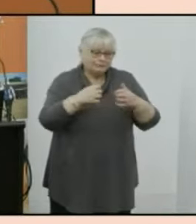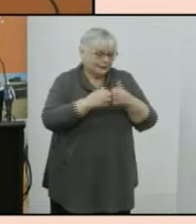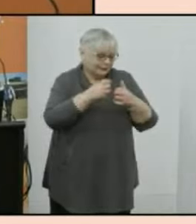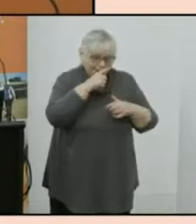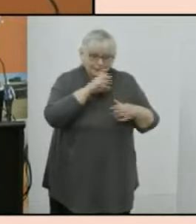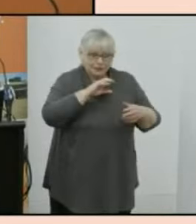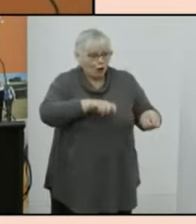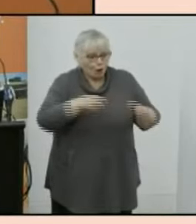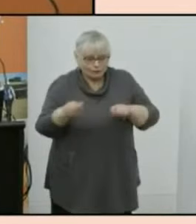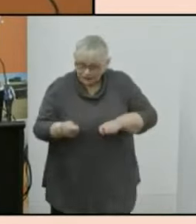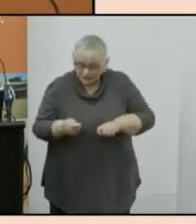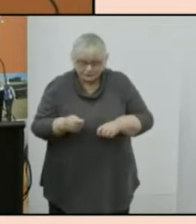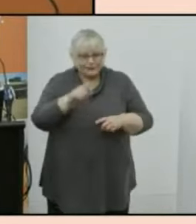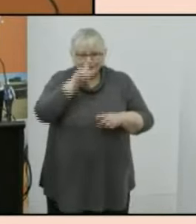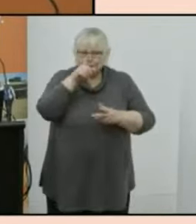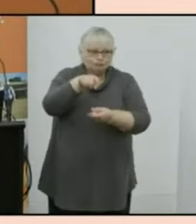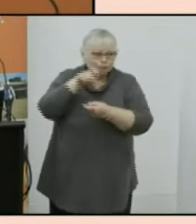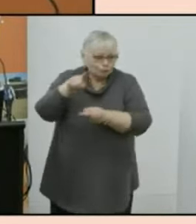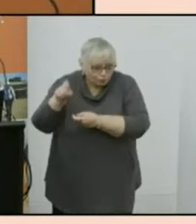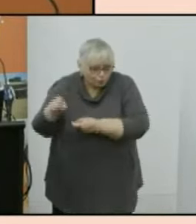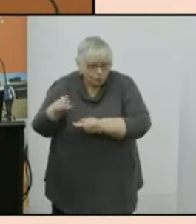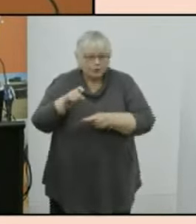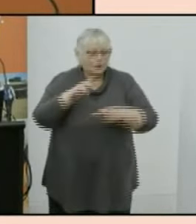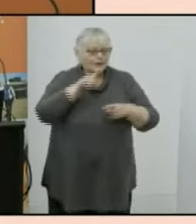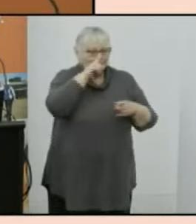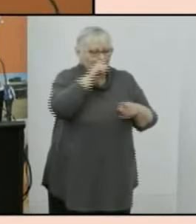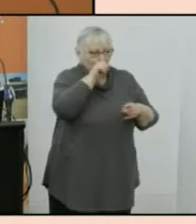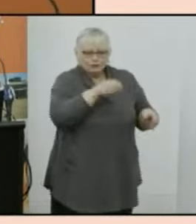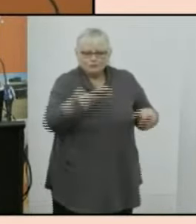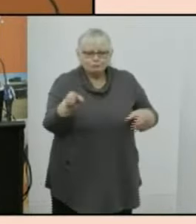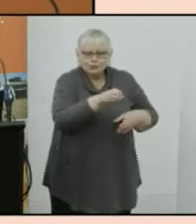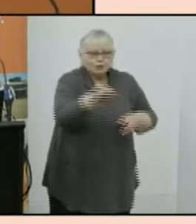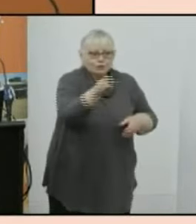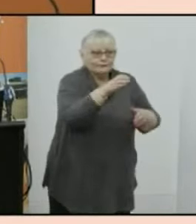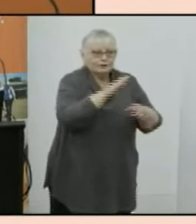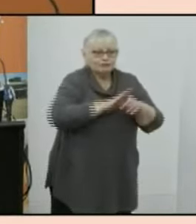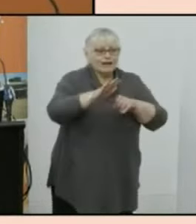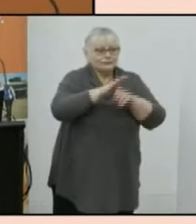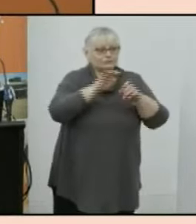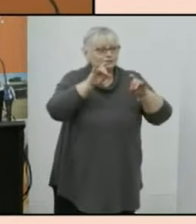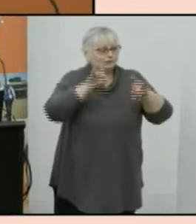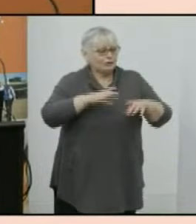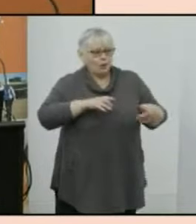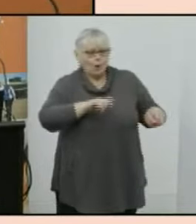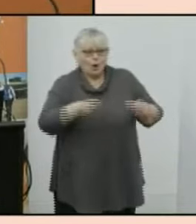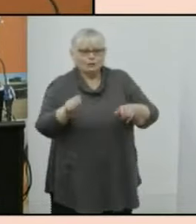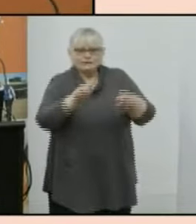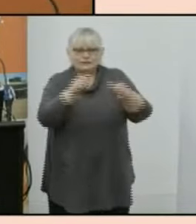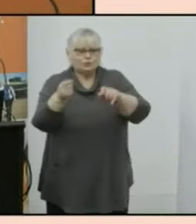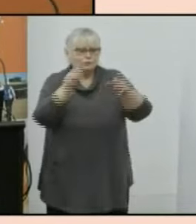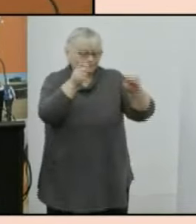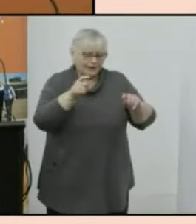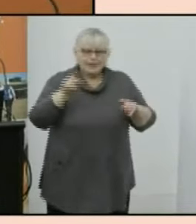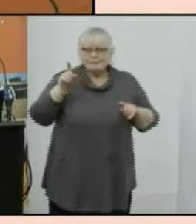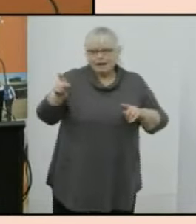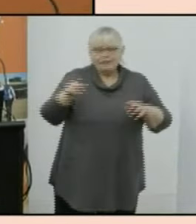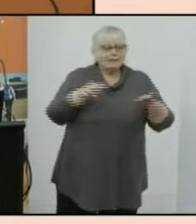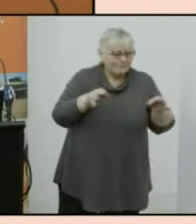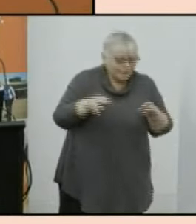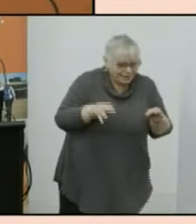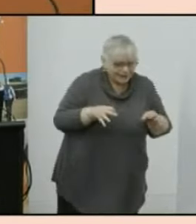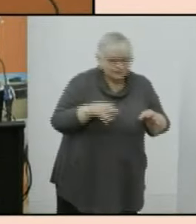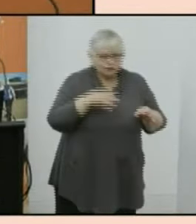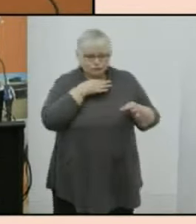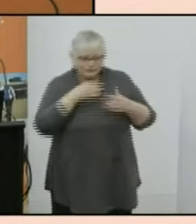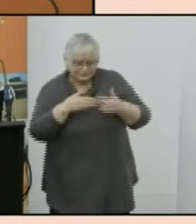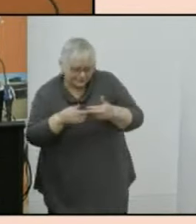difficulties with recruitment and the movement of field officers around the country nevertheless through planning risk management and